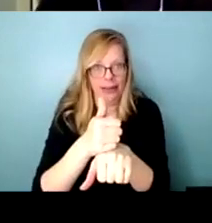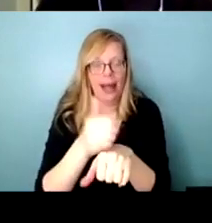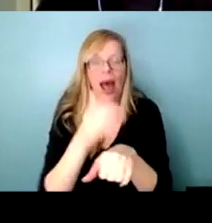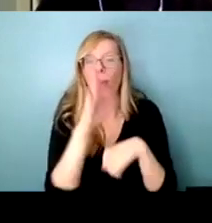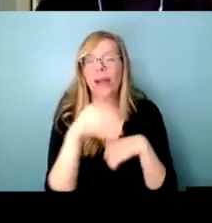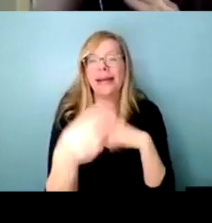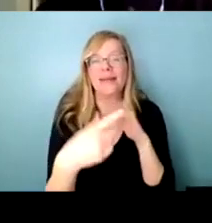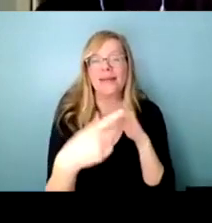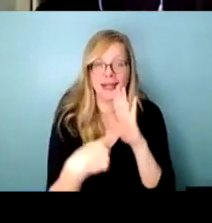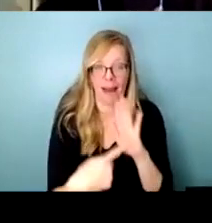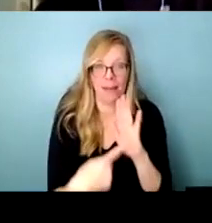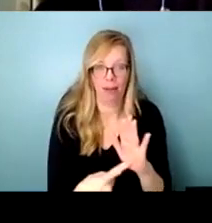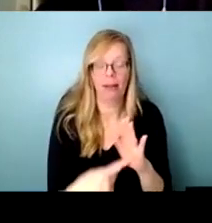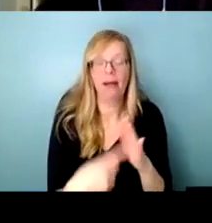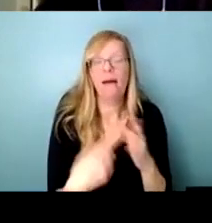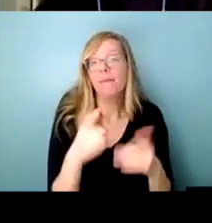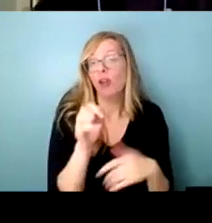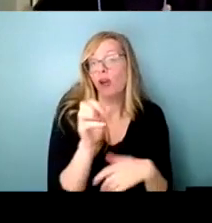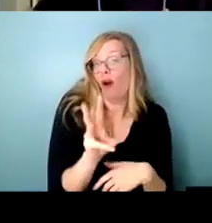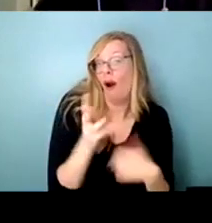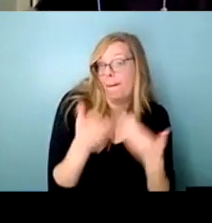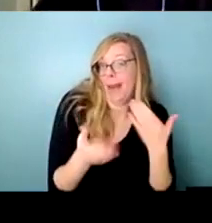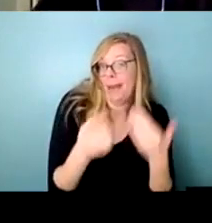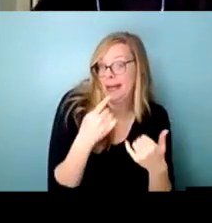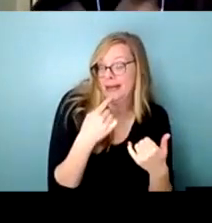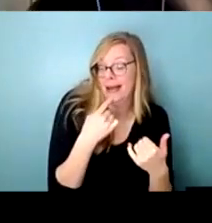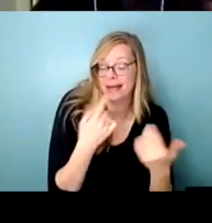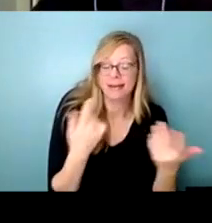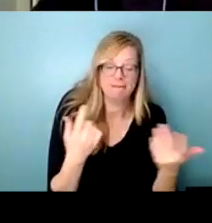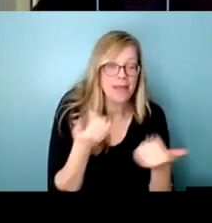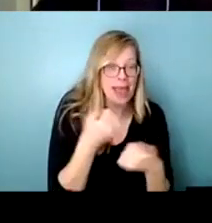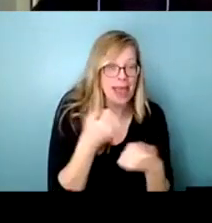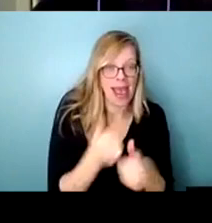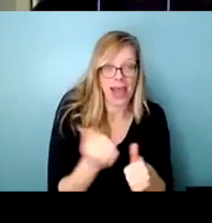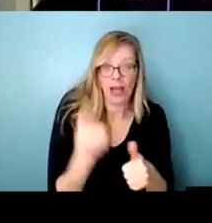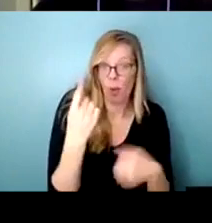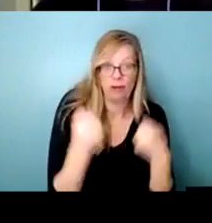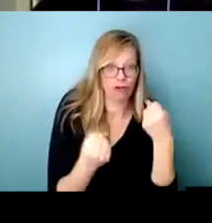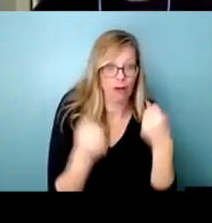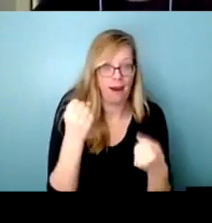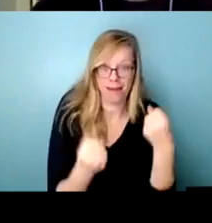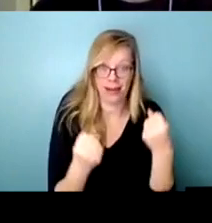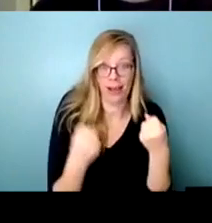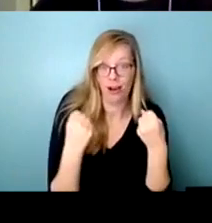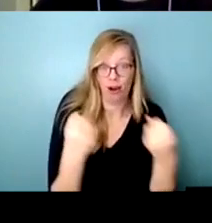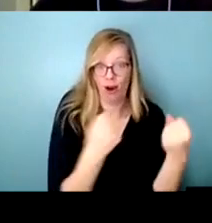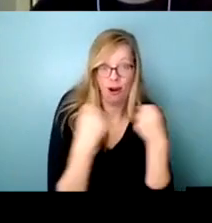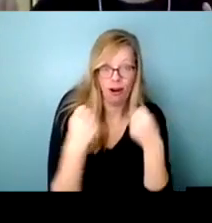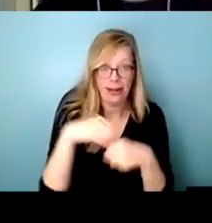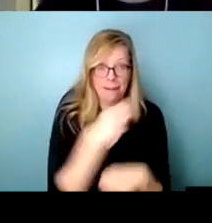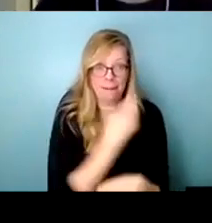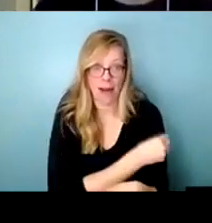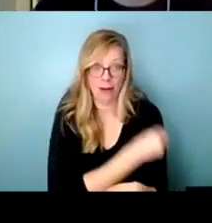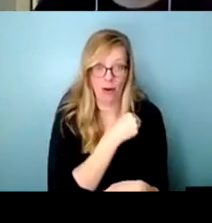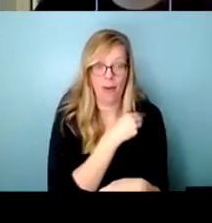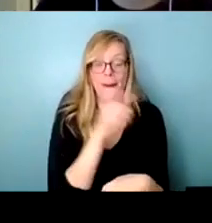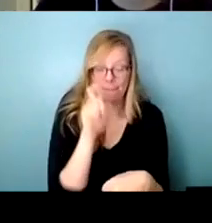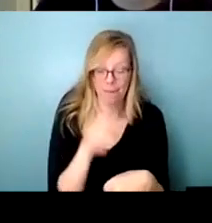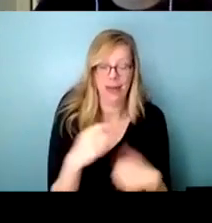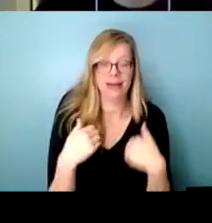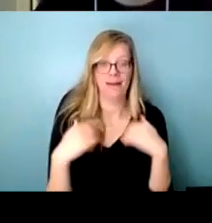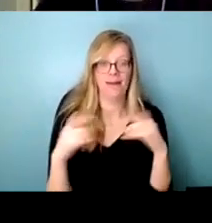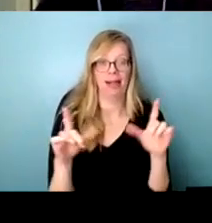example so the law might say um that anyone driving a vehicle in manitoba needs to have a license